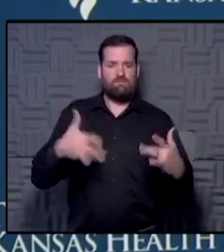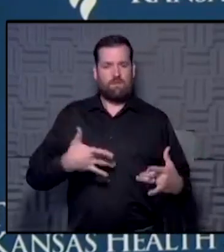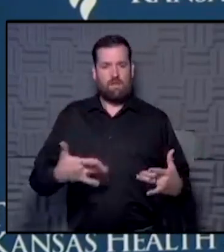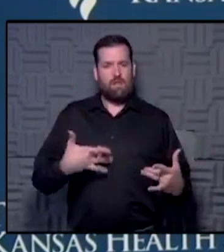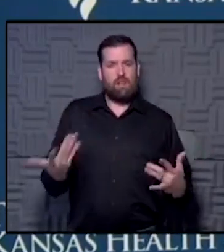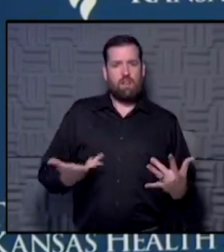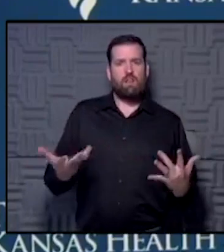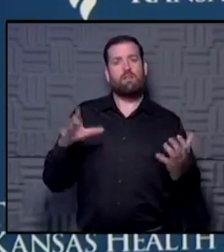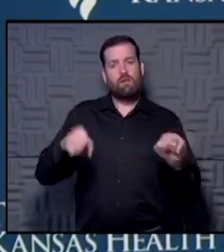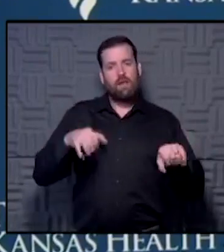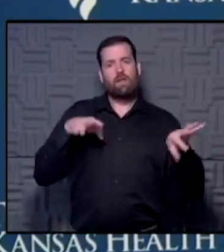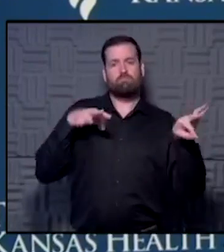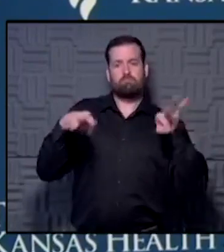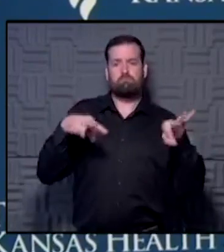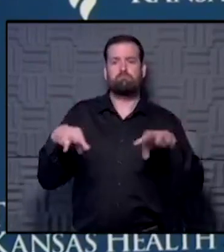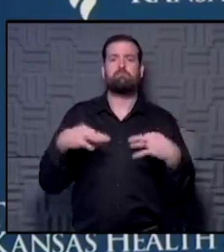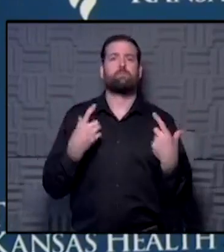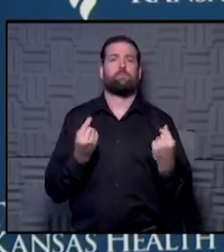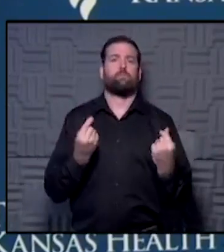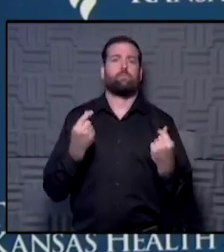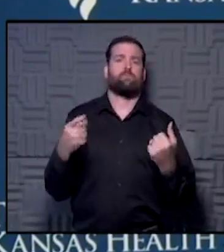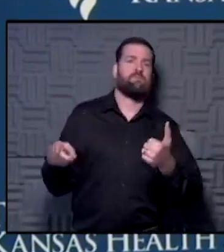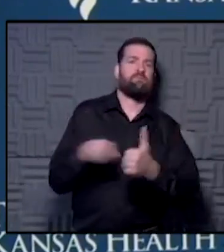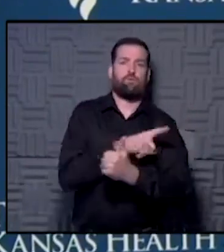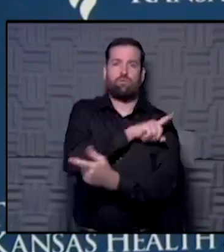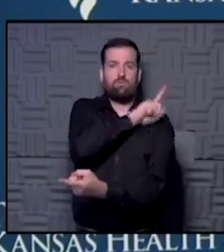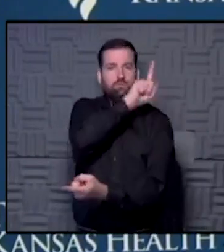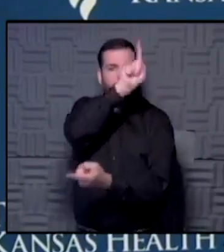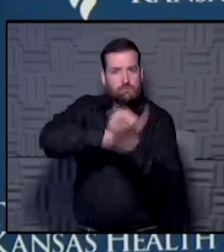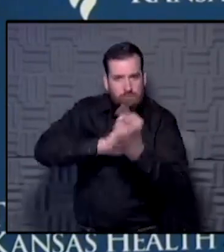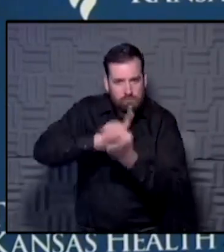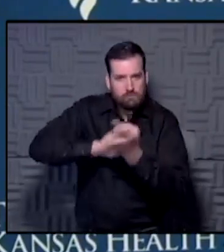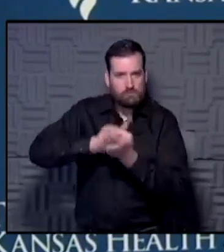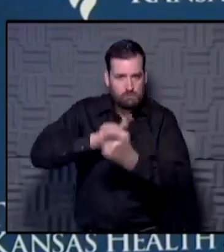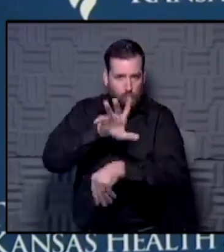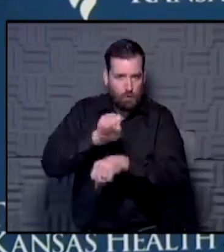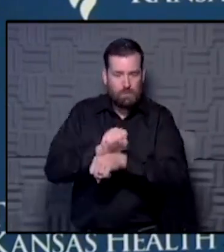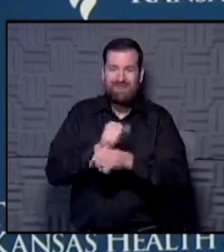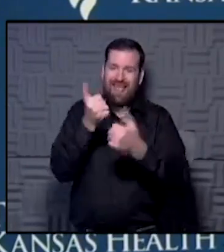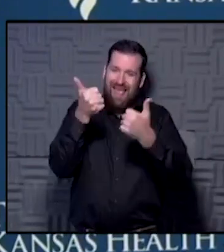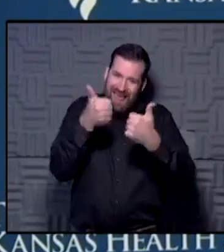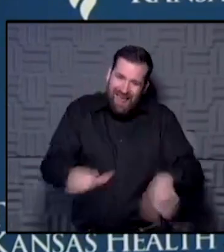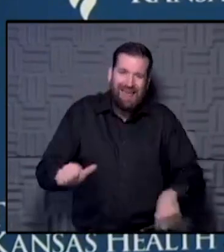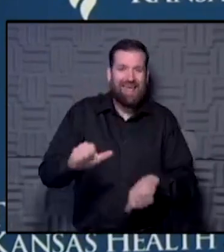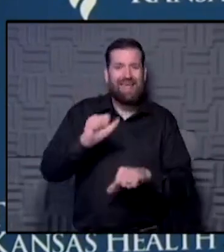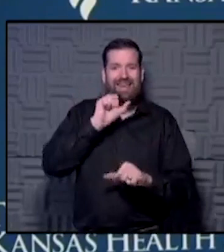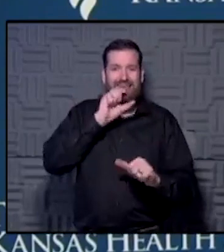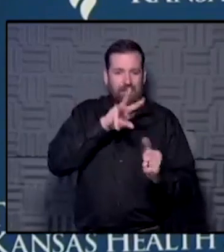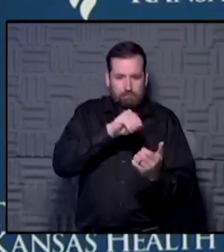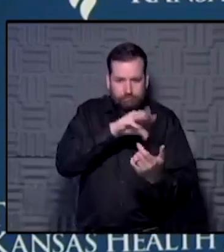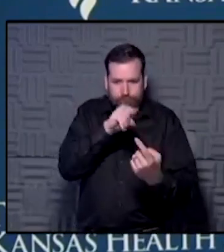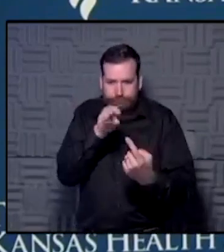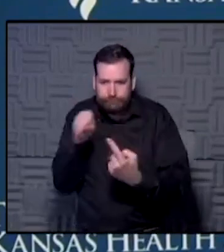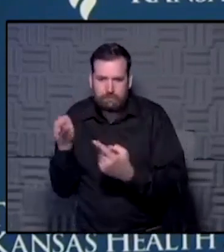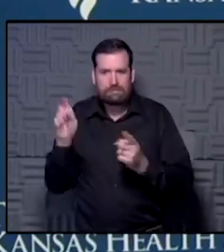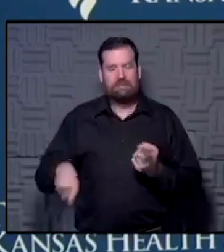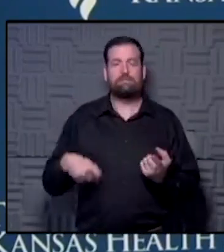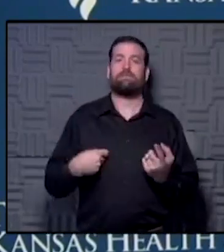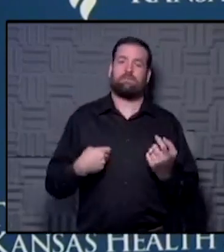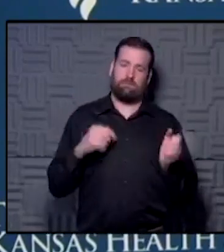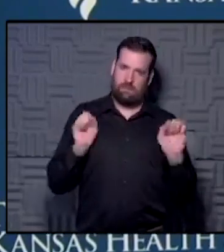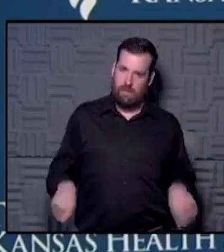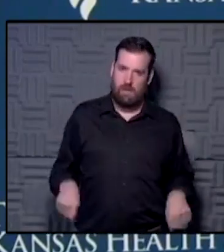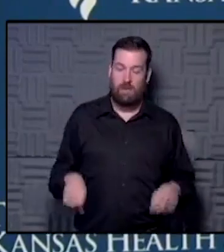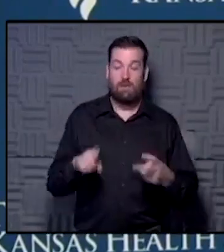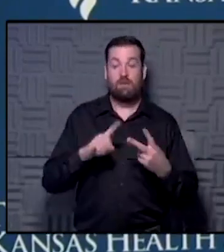consolidate your first in-person visit so that we get any and every piece of imaging that we possibly can. We've even expanded